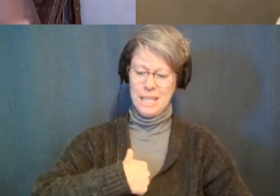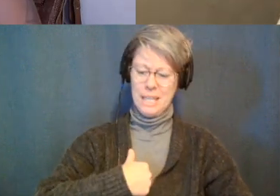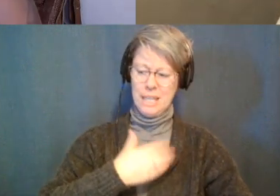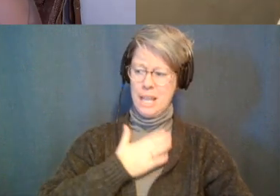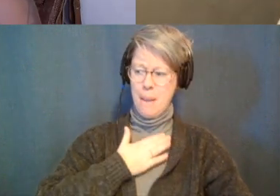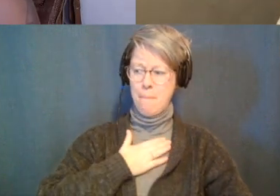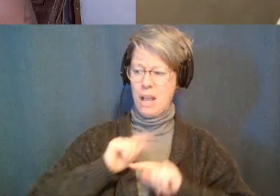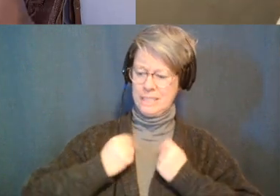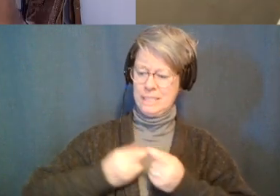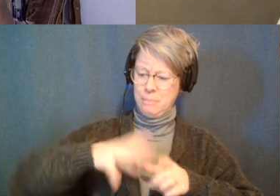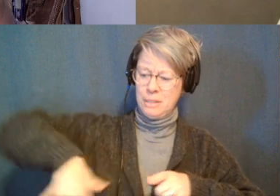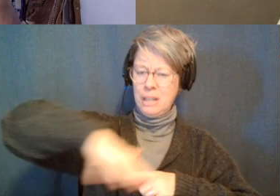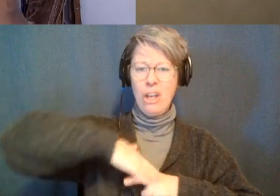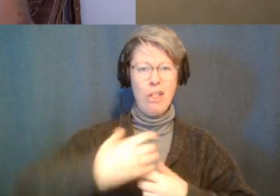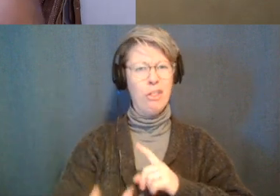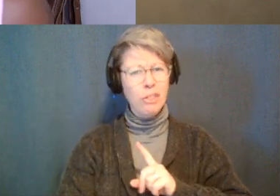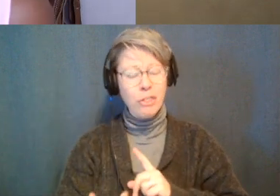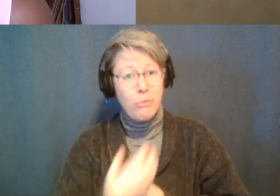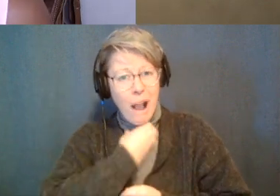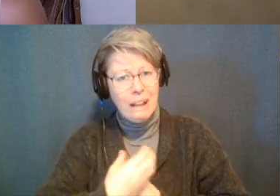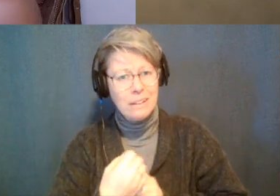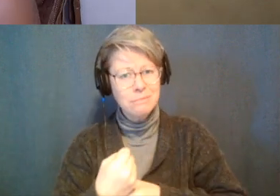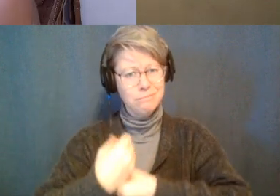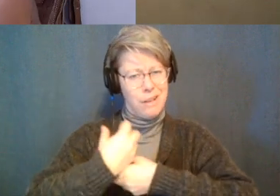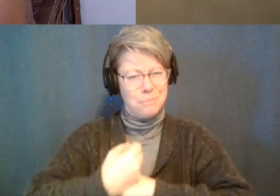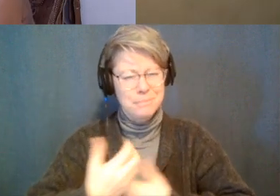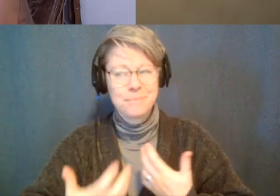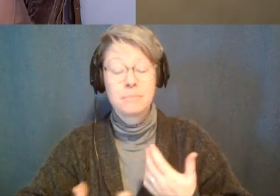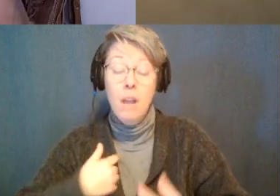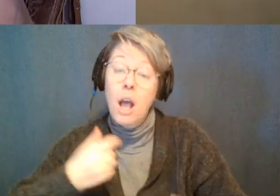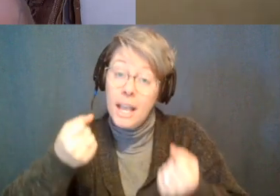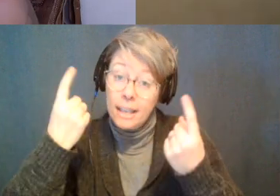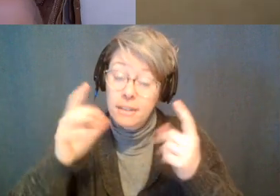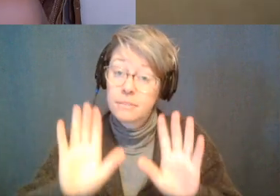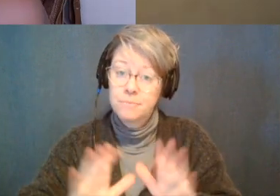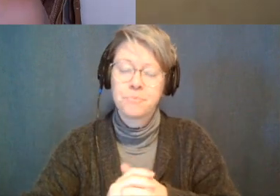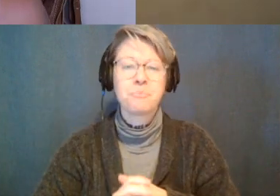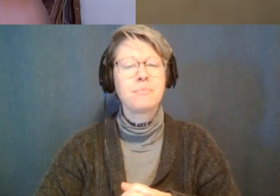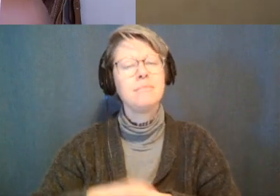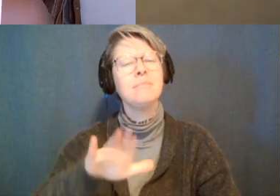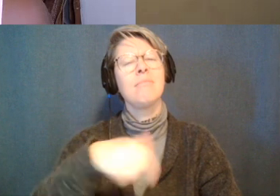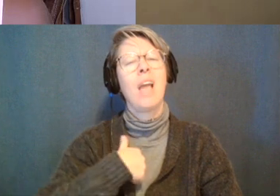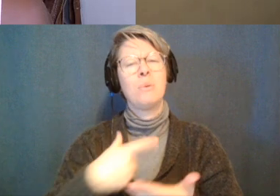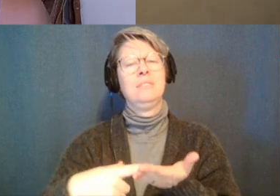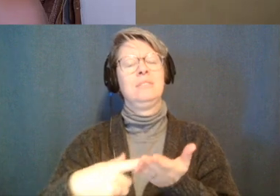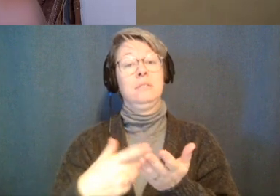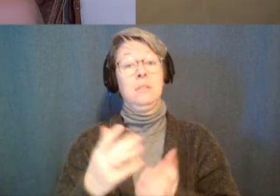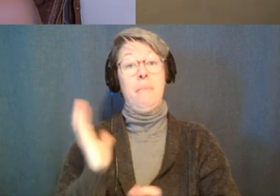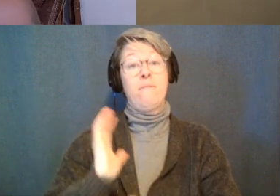they're literally threatening us so i get it and um what i was referencing earlier it's like especially with social media